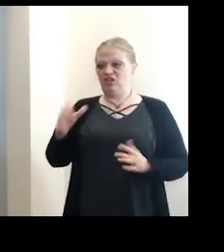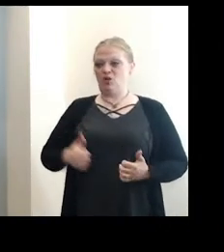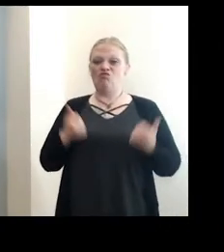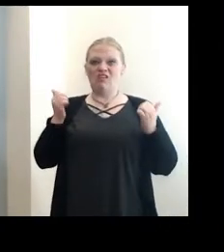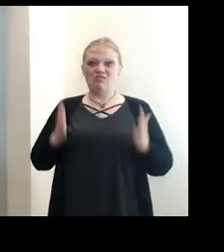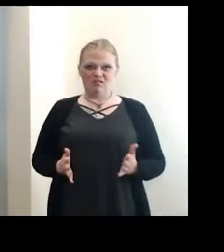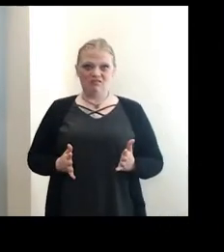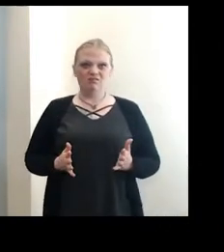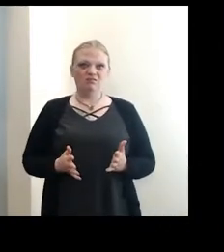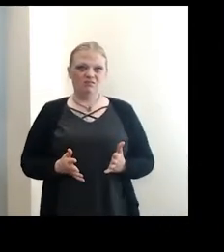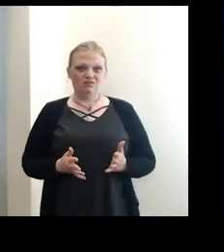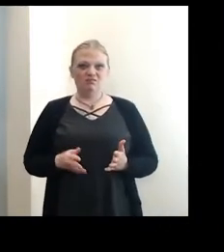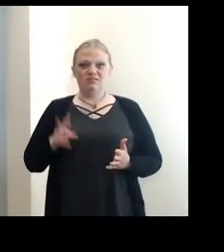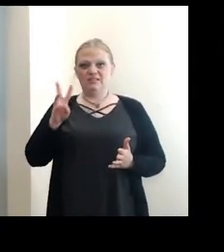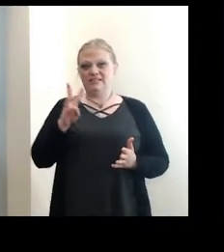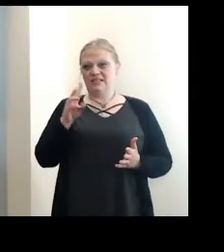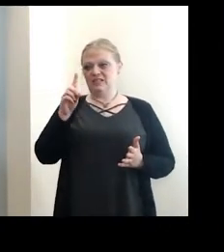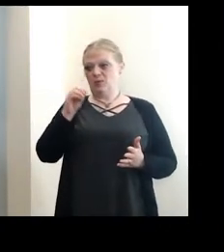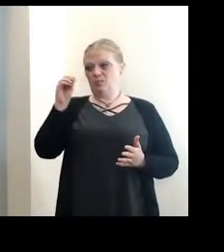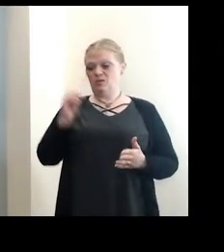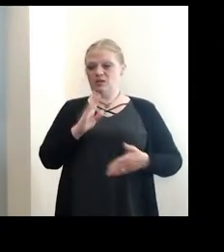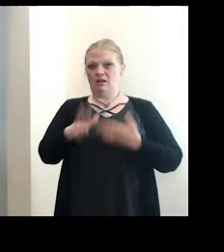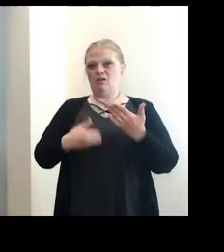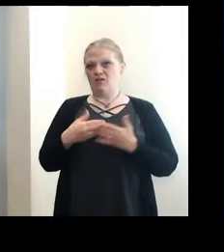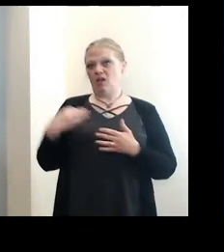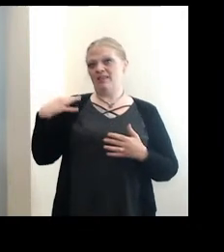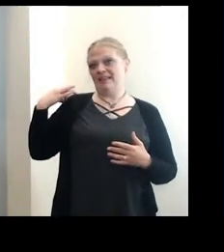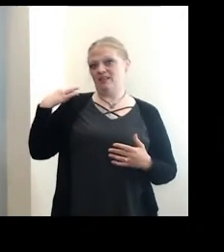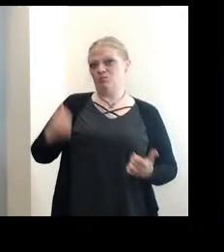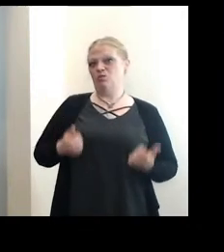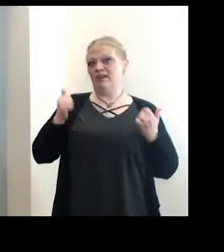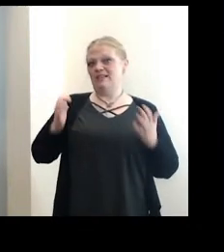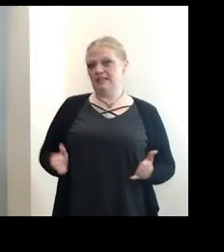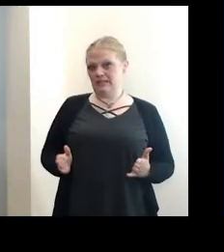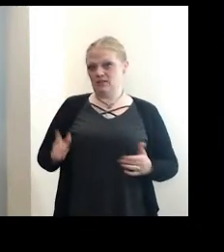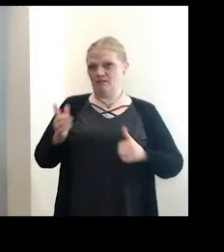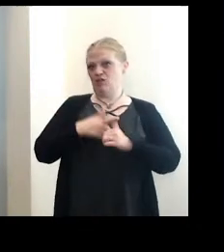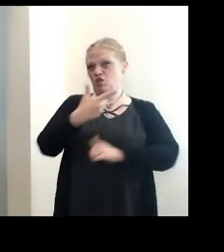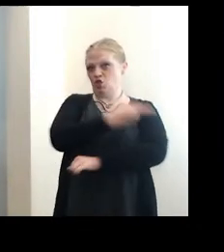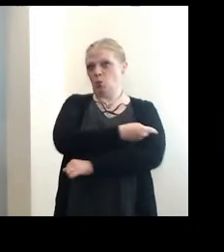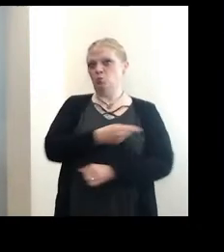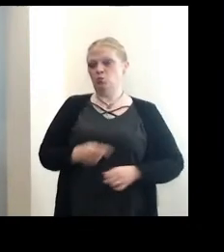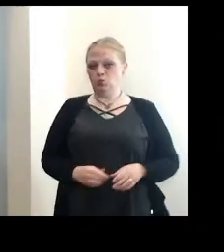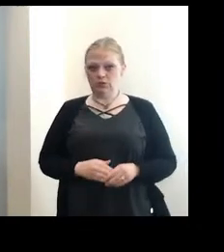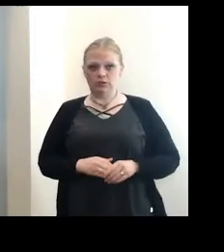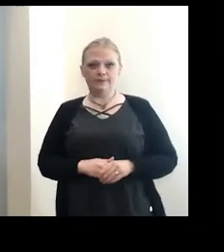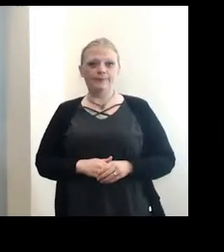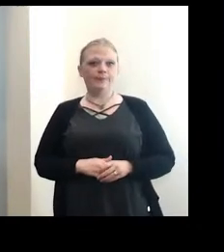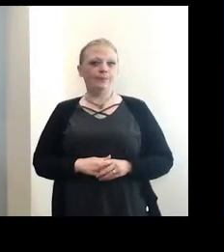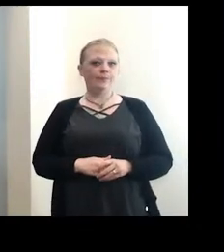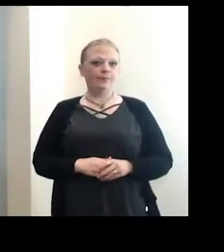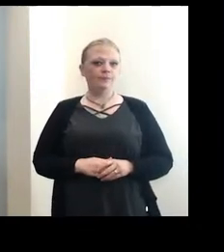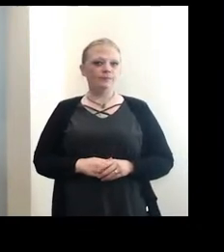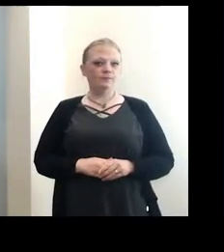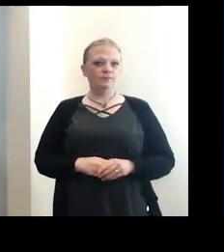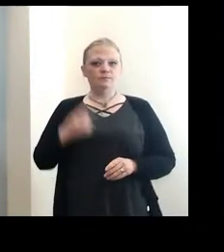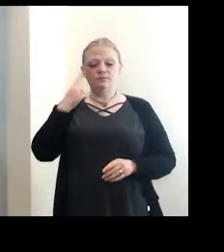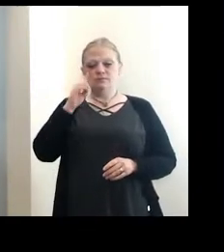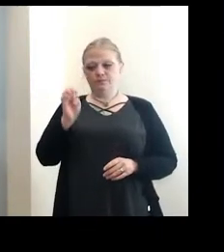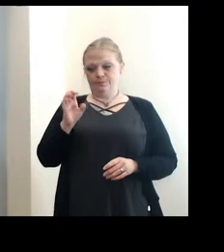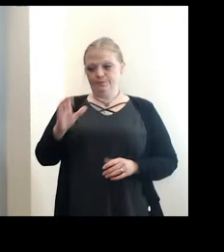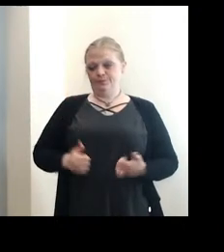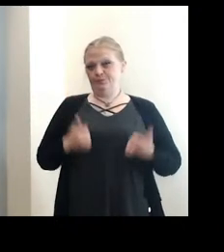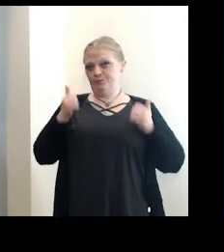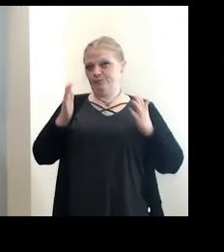residents. And that's 61% of all the eligible residents had their first dose. And then, um, for among Erie County